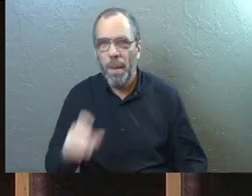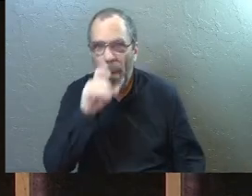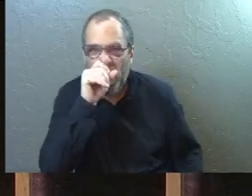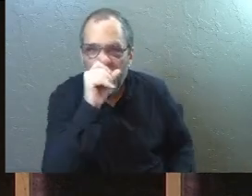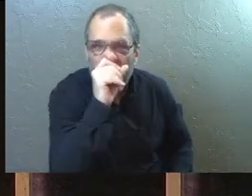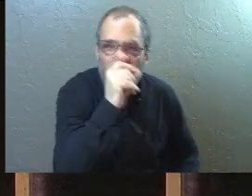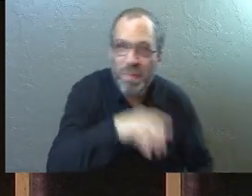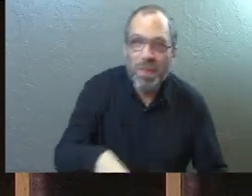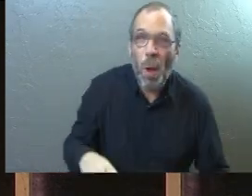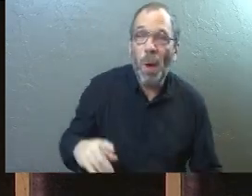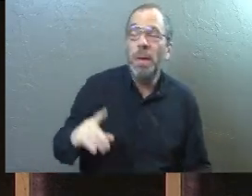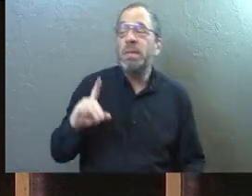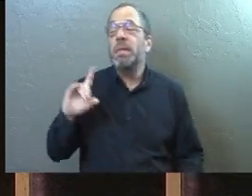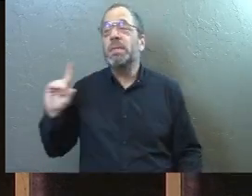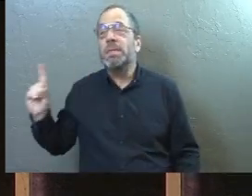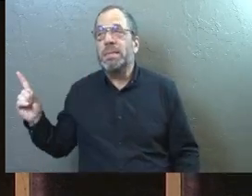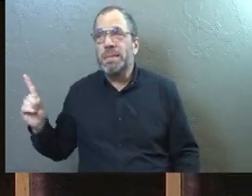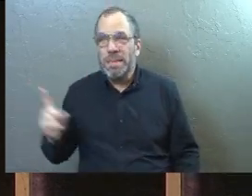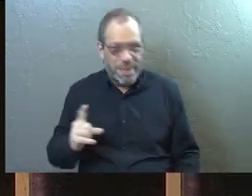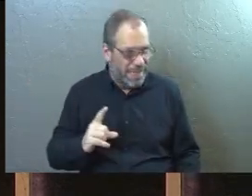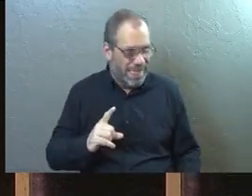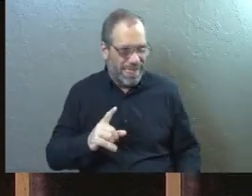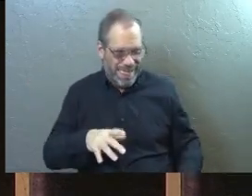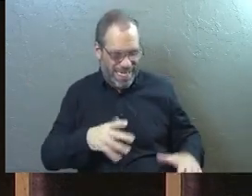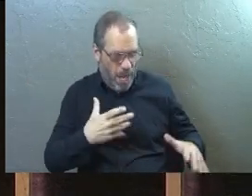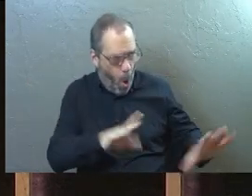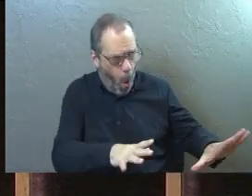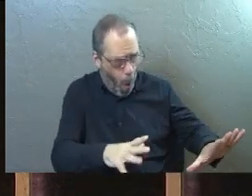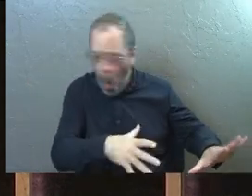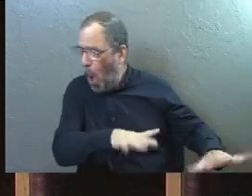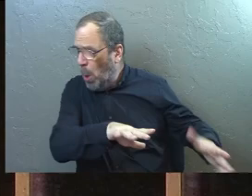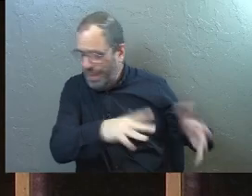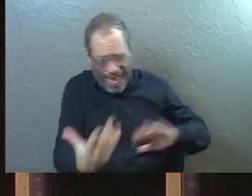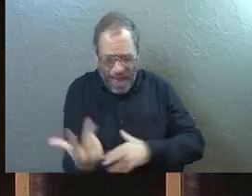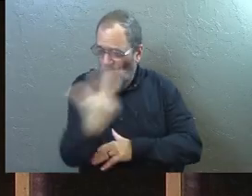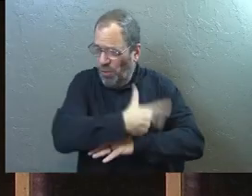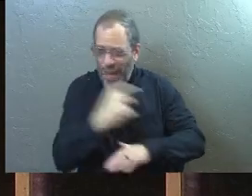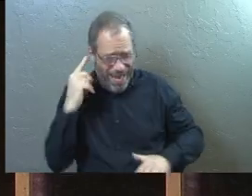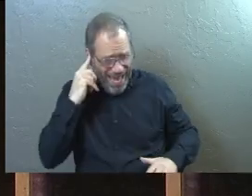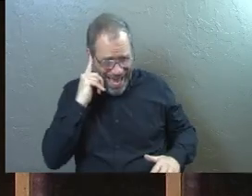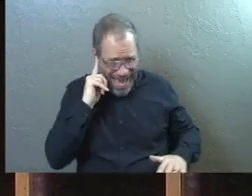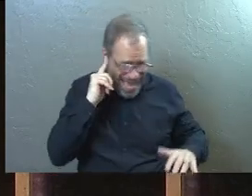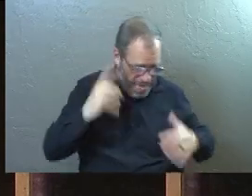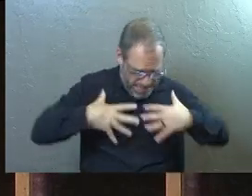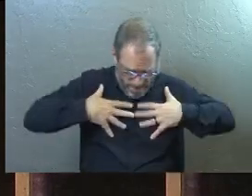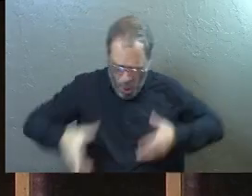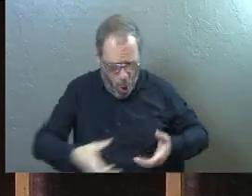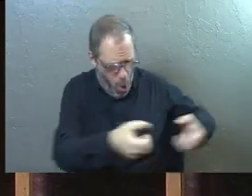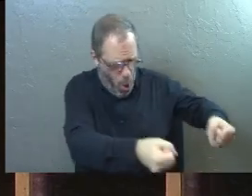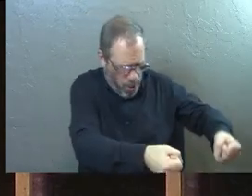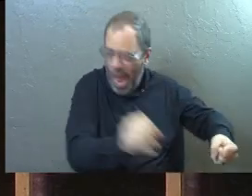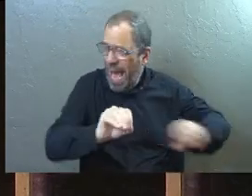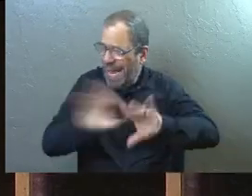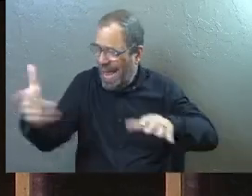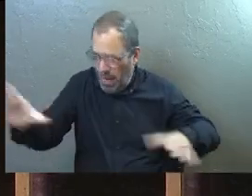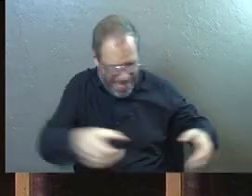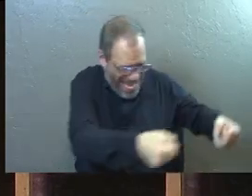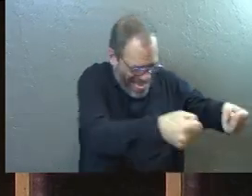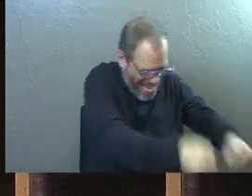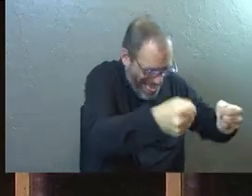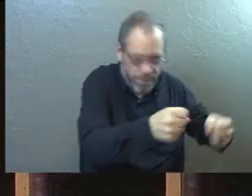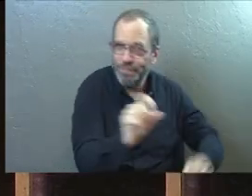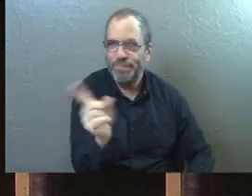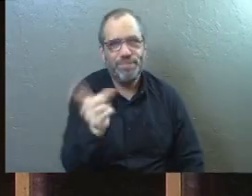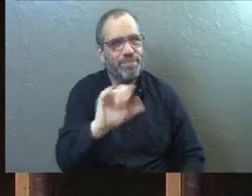somebody coming along at that point and trying to revive the body. Let's shoot some electricity through it. Nope. There's none of that.